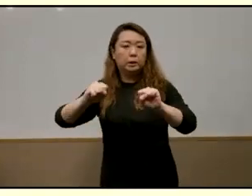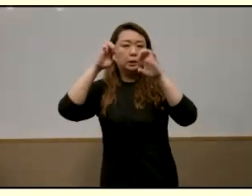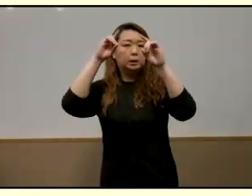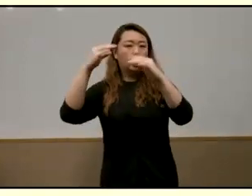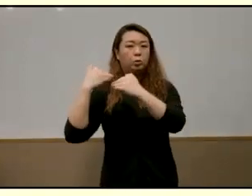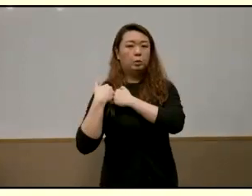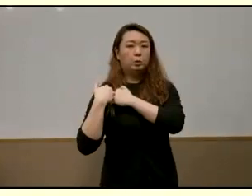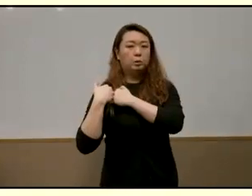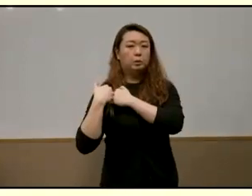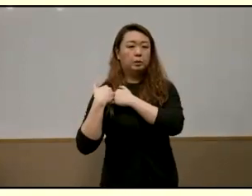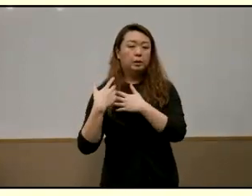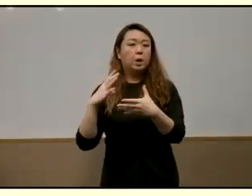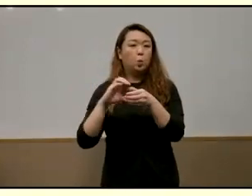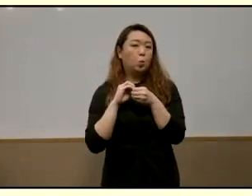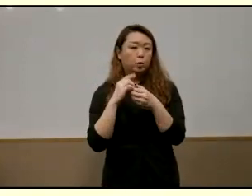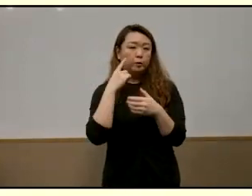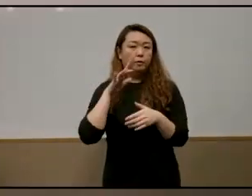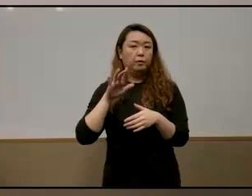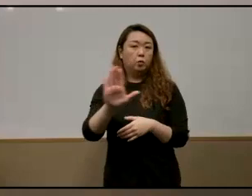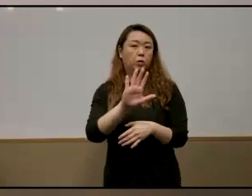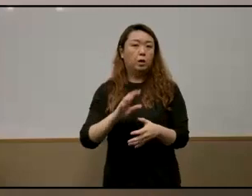responsibility and ownership for their